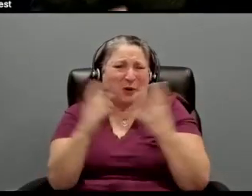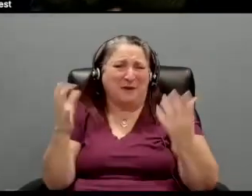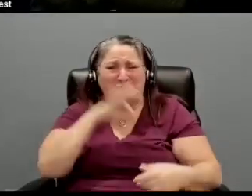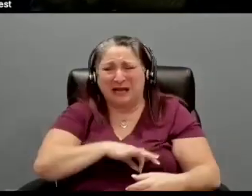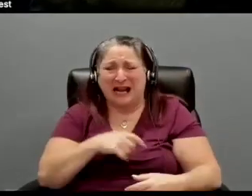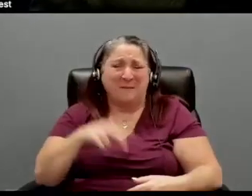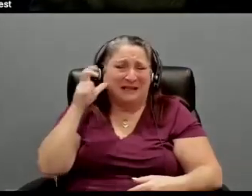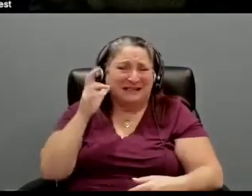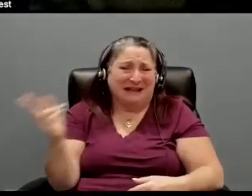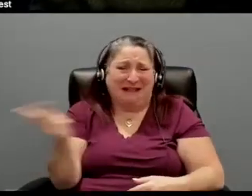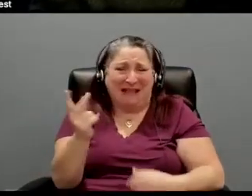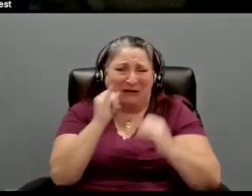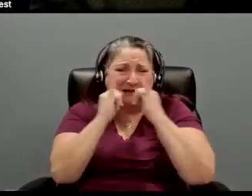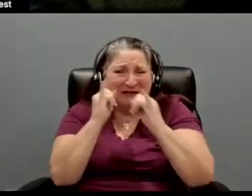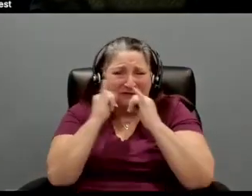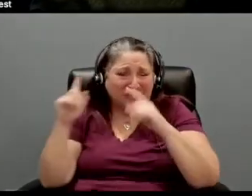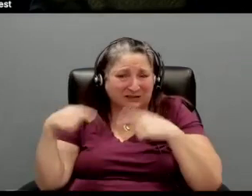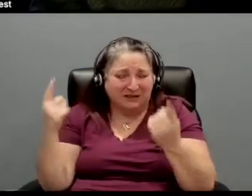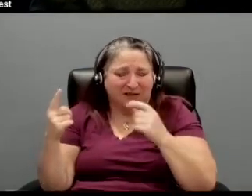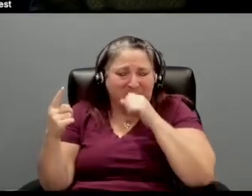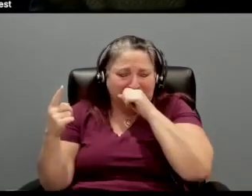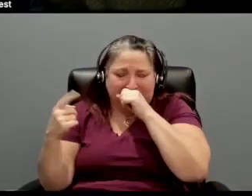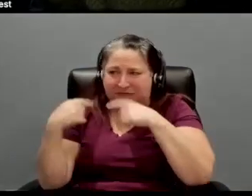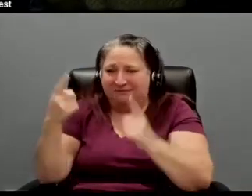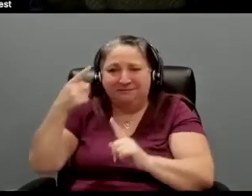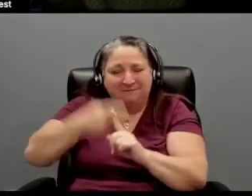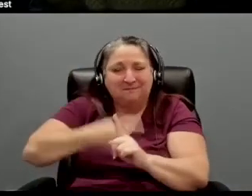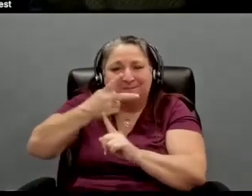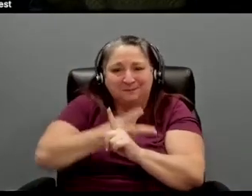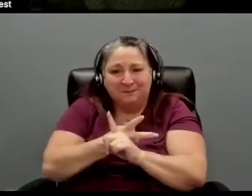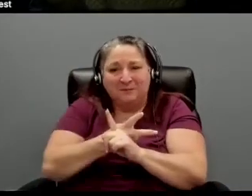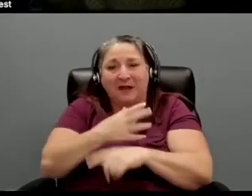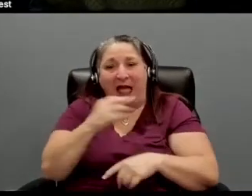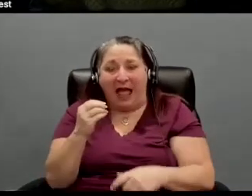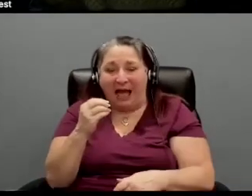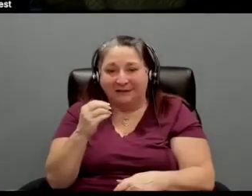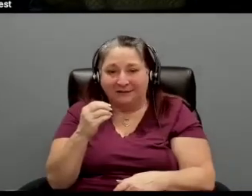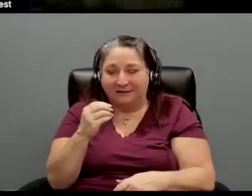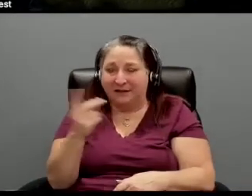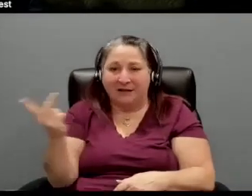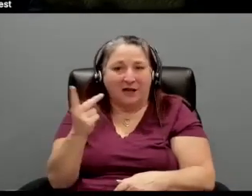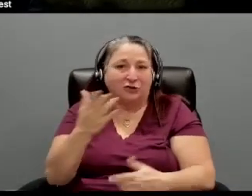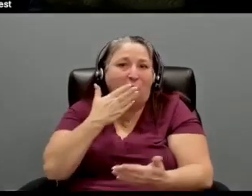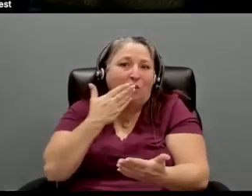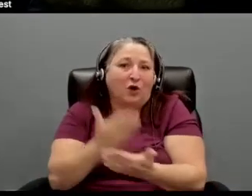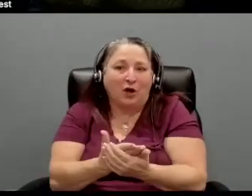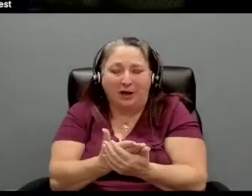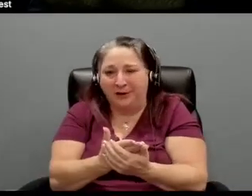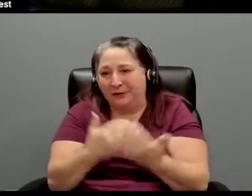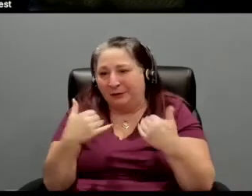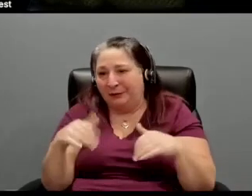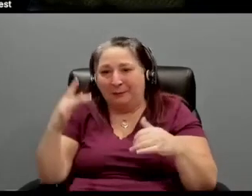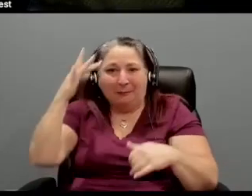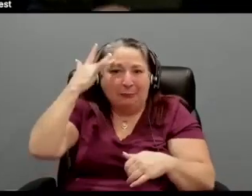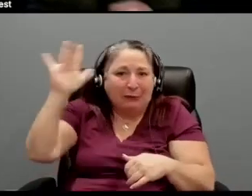some of their interviews over the last month or two, and they're so good at it. They're so brilliant